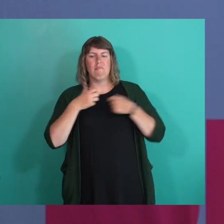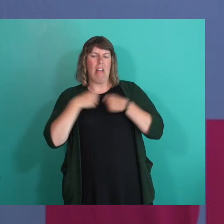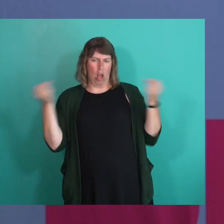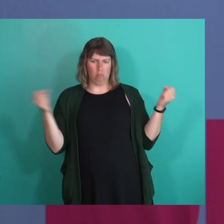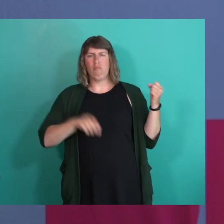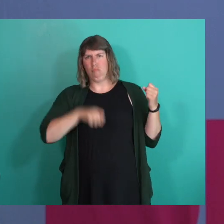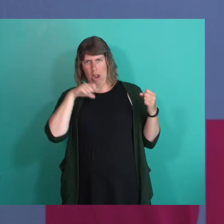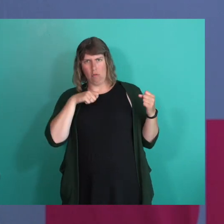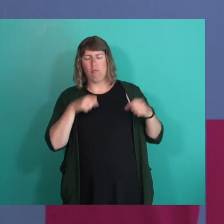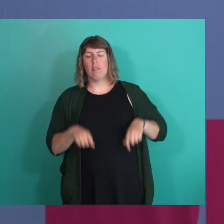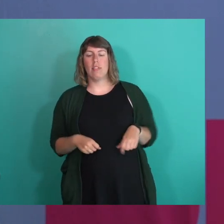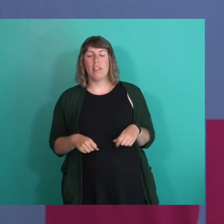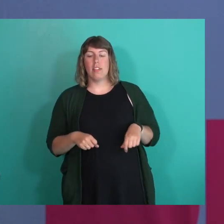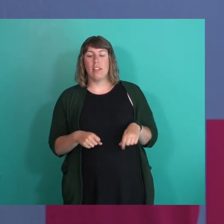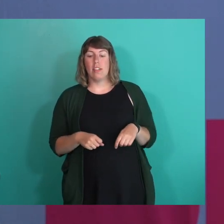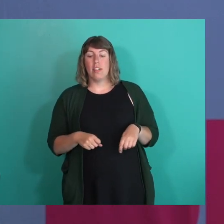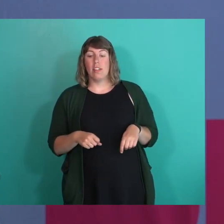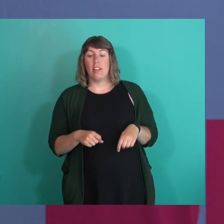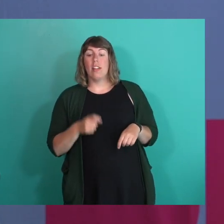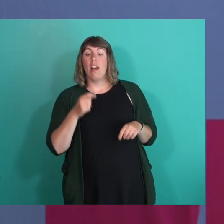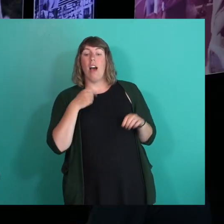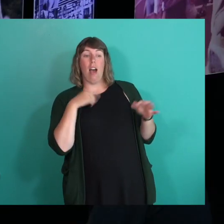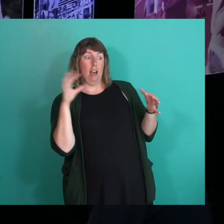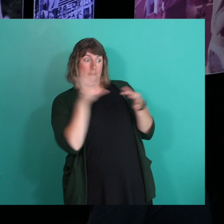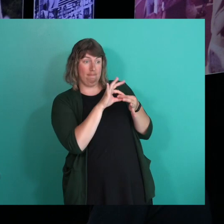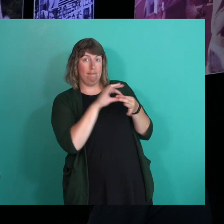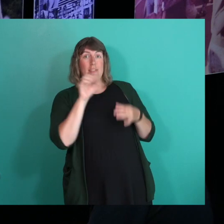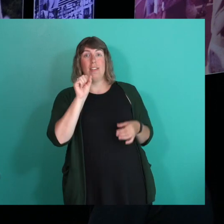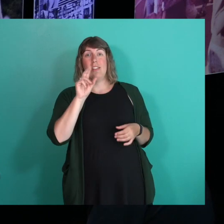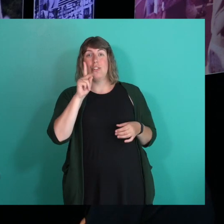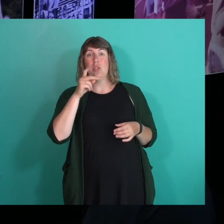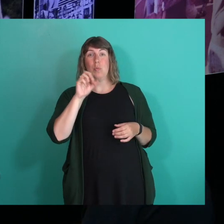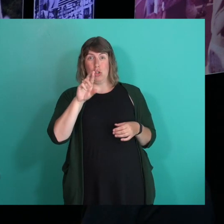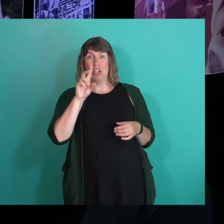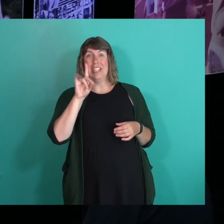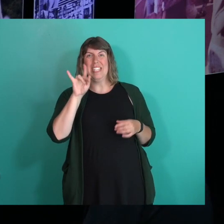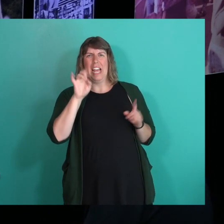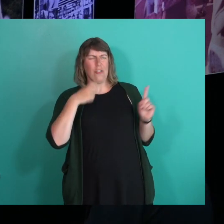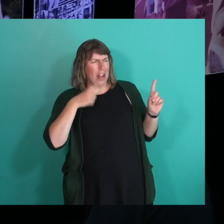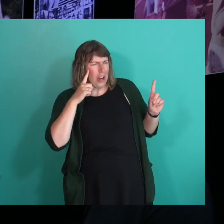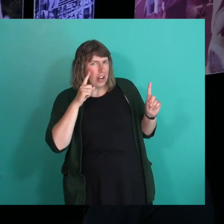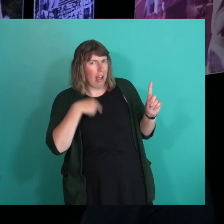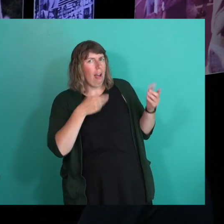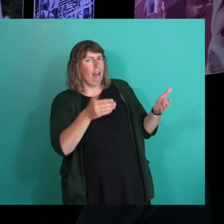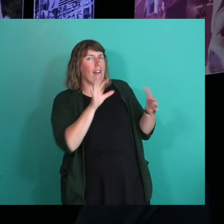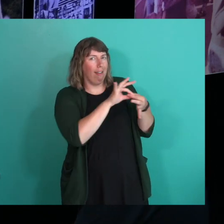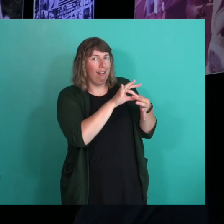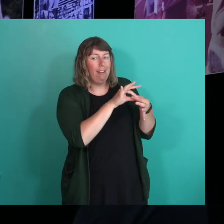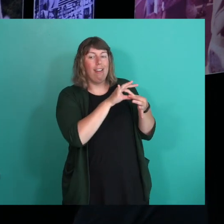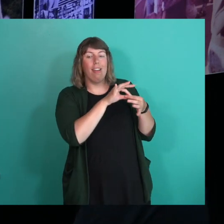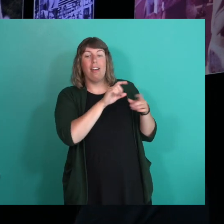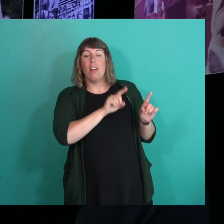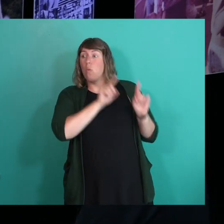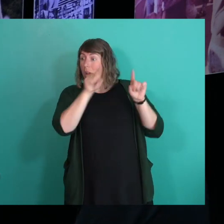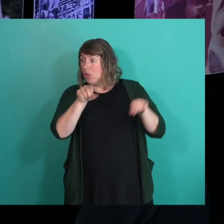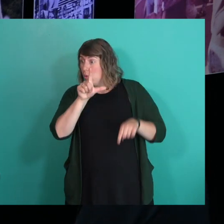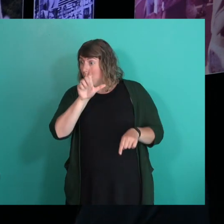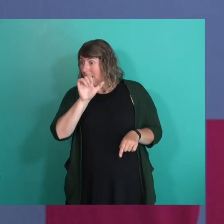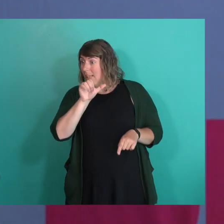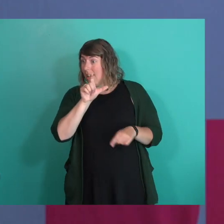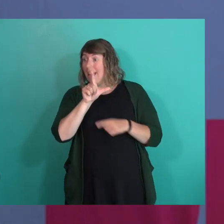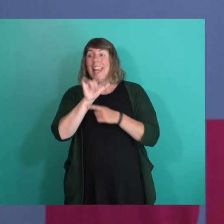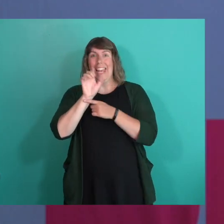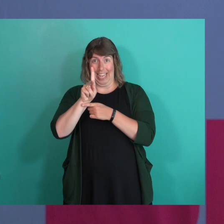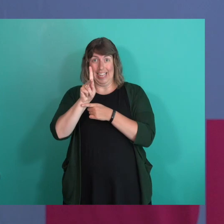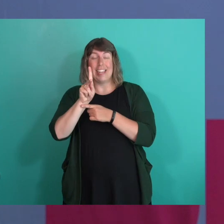Anyway, I joined Super Dyke or like heard of it somehow, you know, went to Lick and